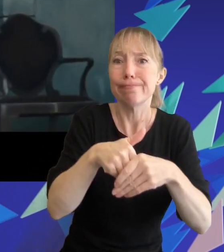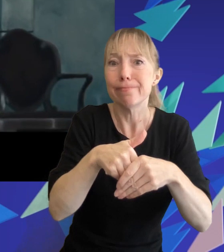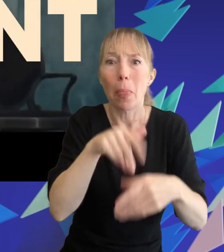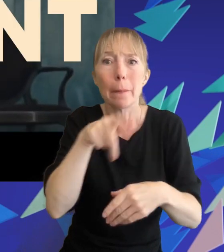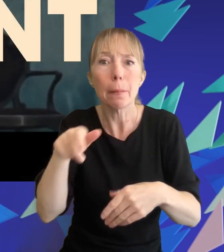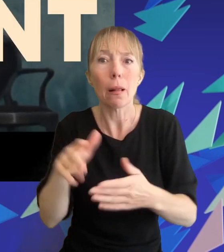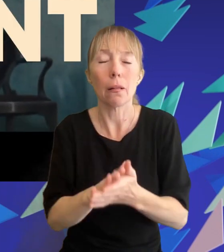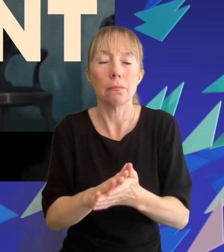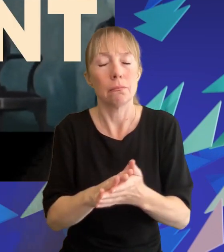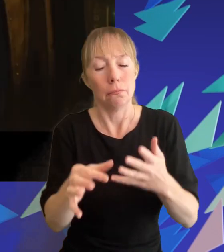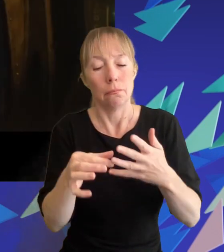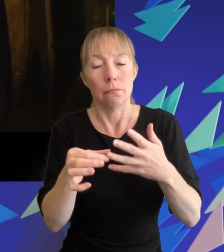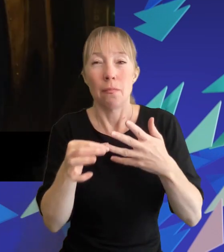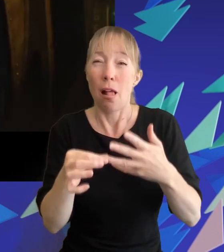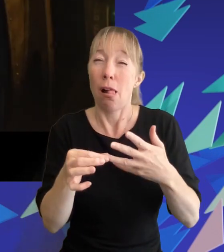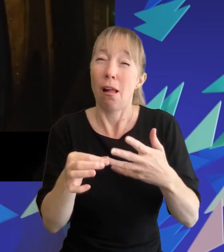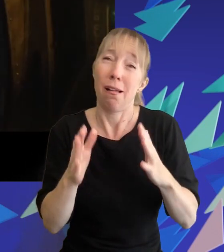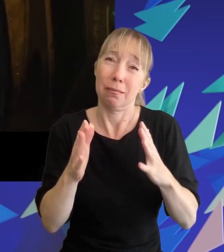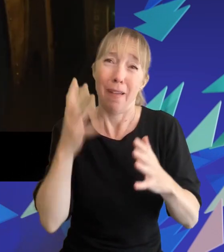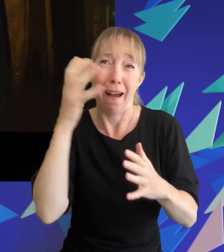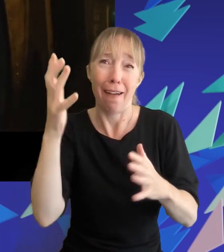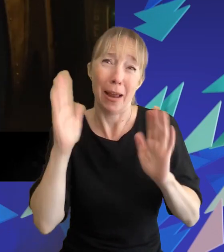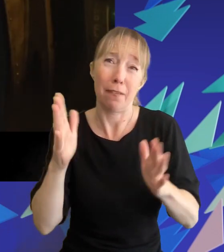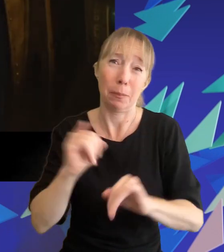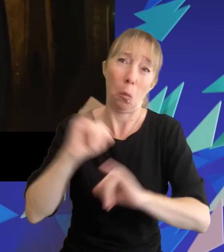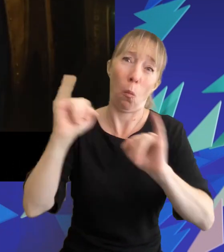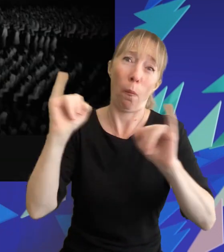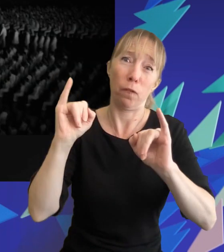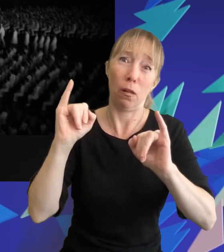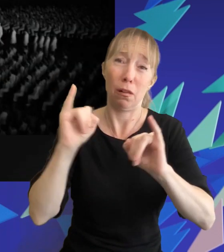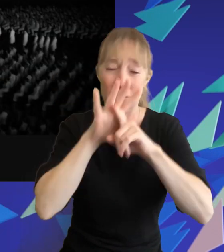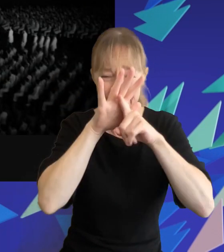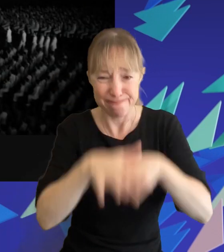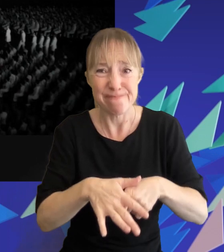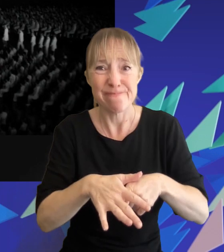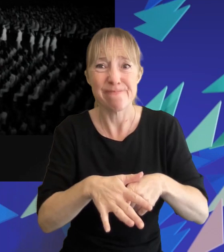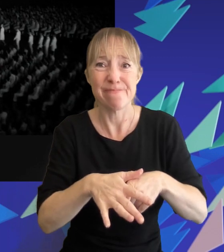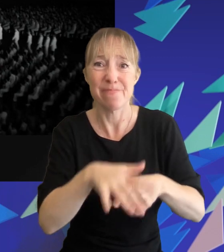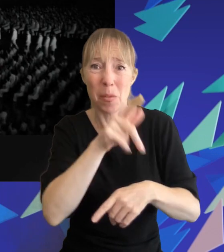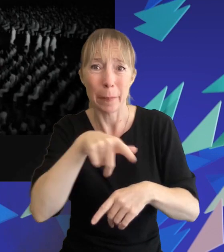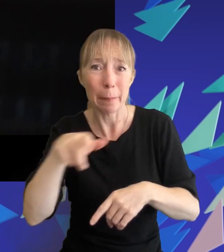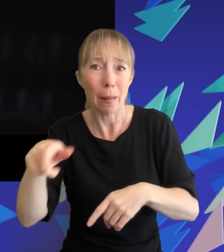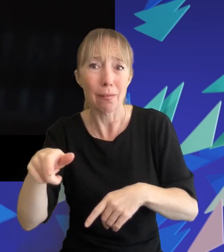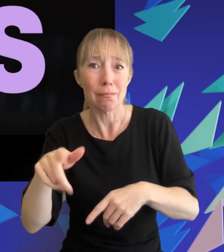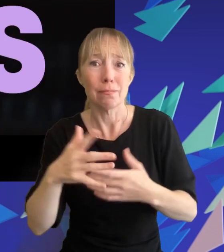must be bad like really bad and most likely a totalitarian state